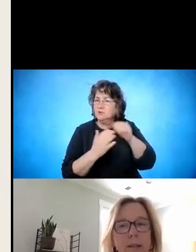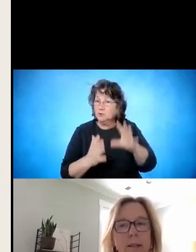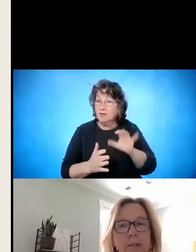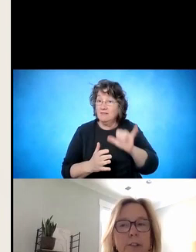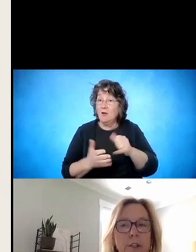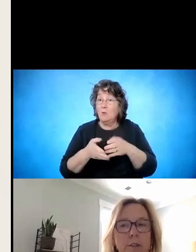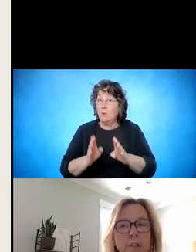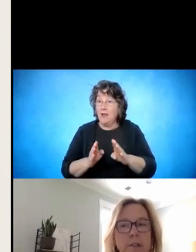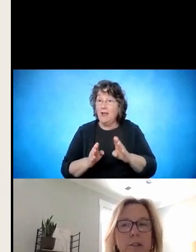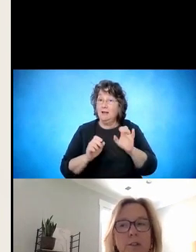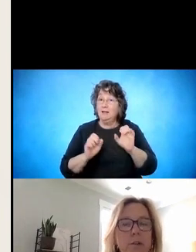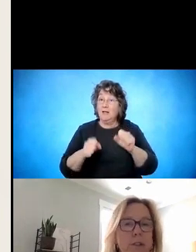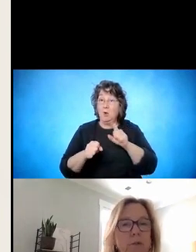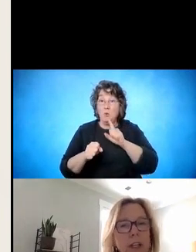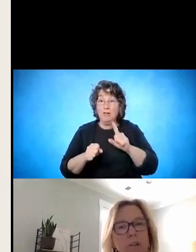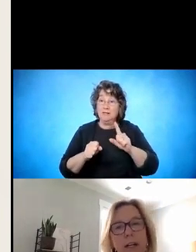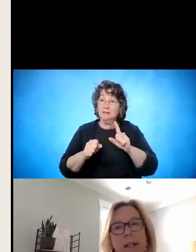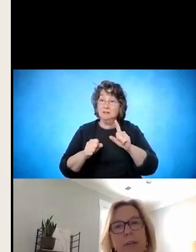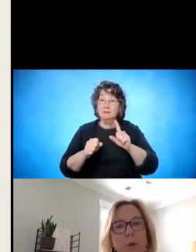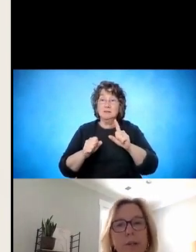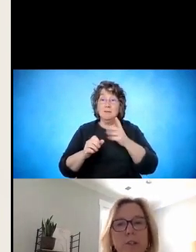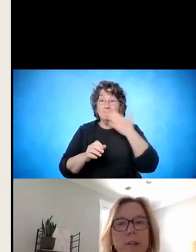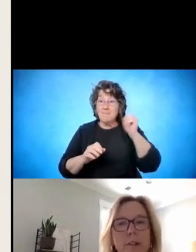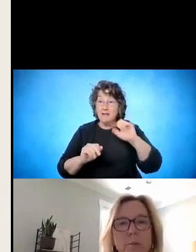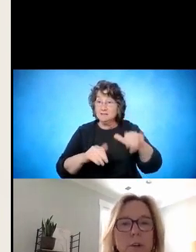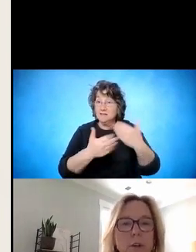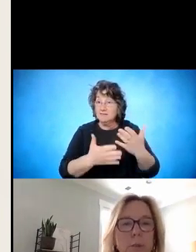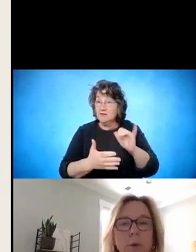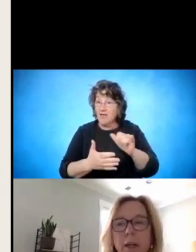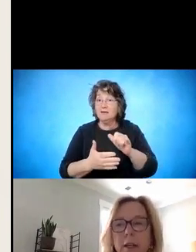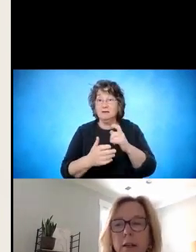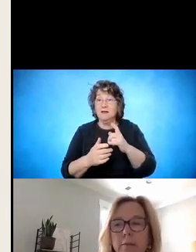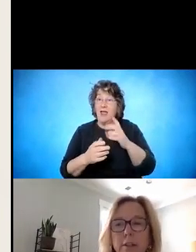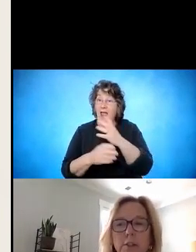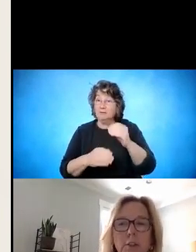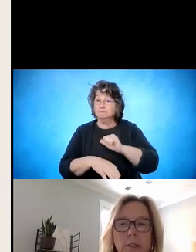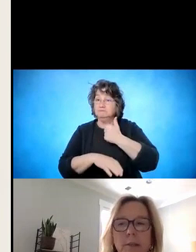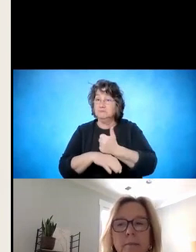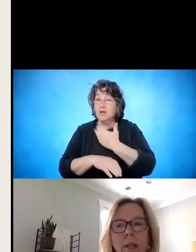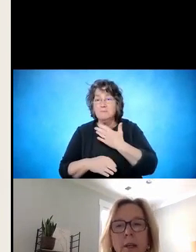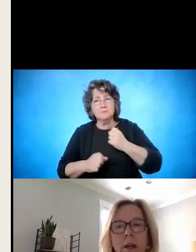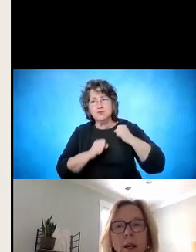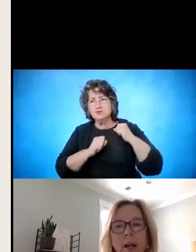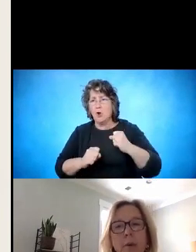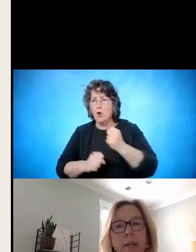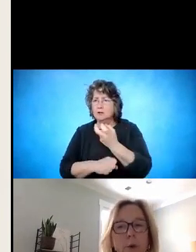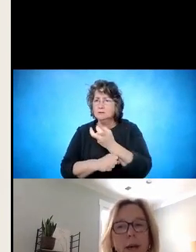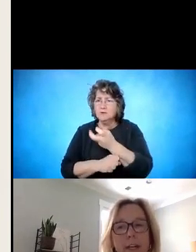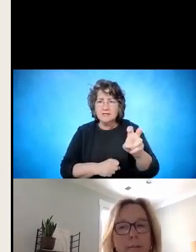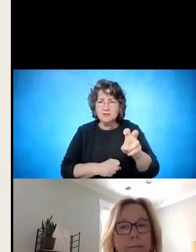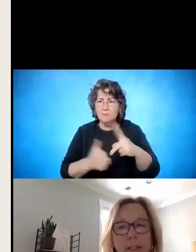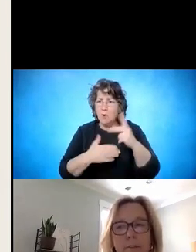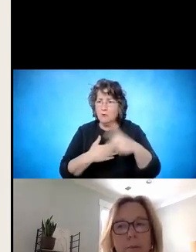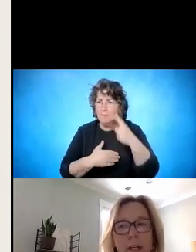in delivering services to students and really creating that robust transition program we want in all of our districts. We know